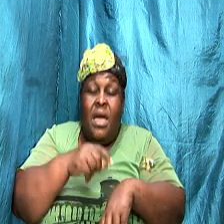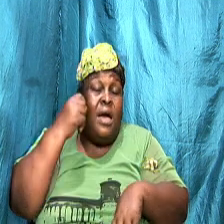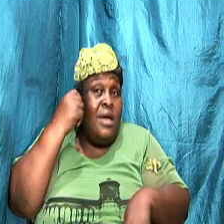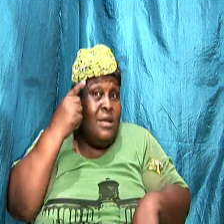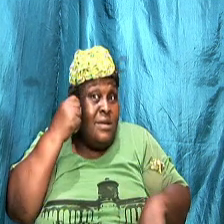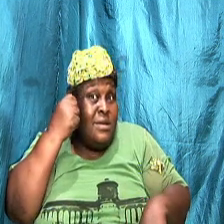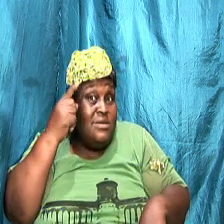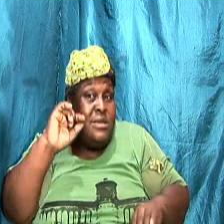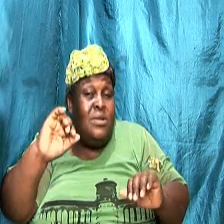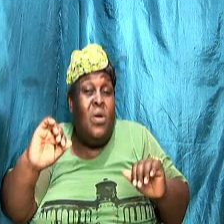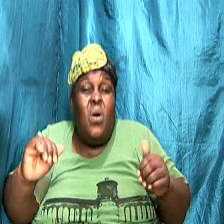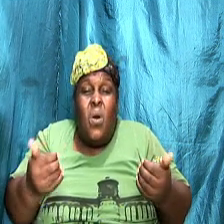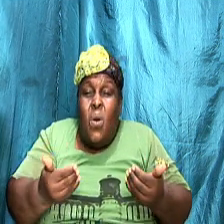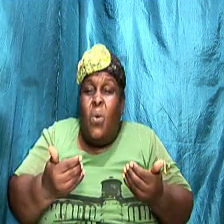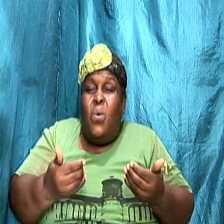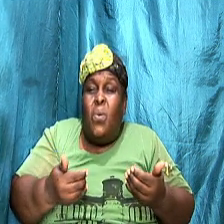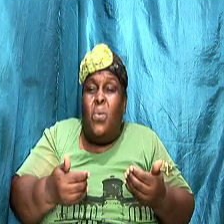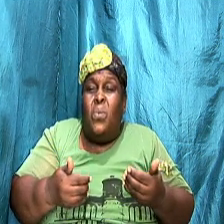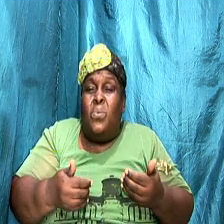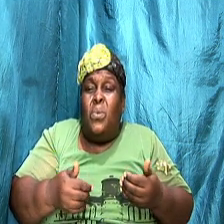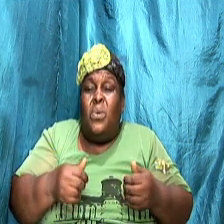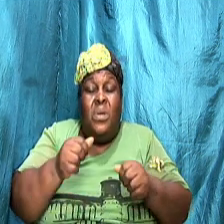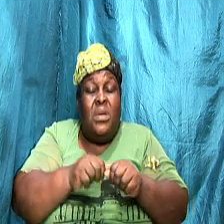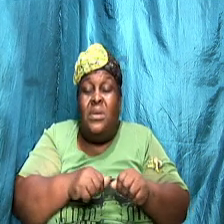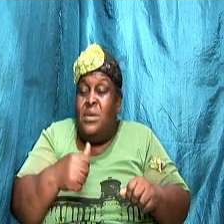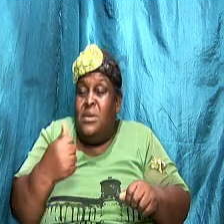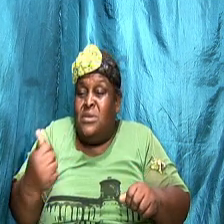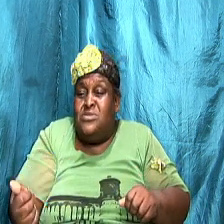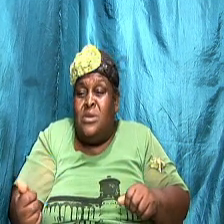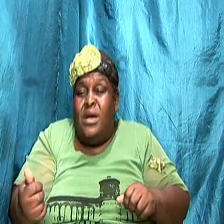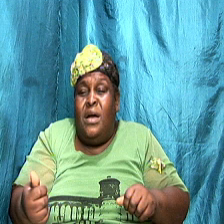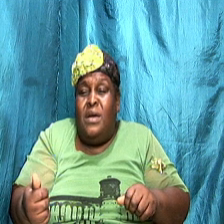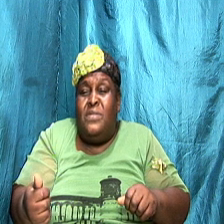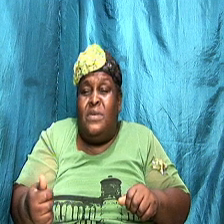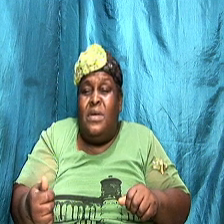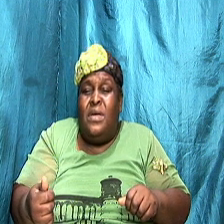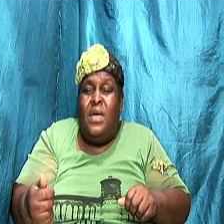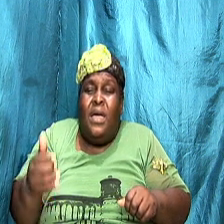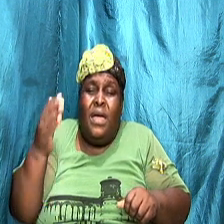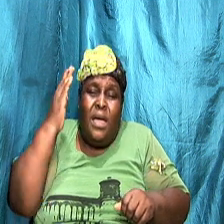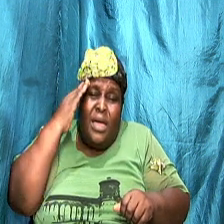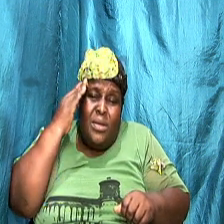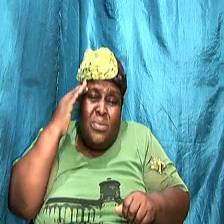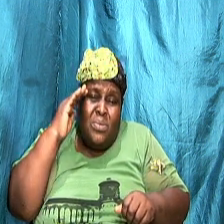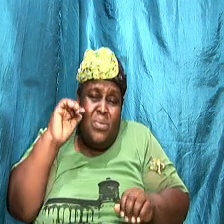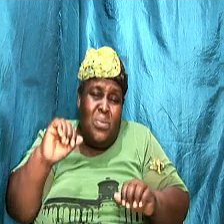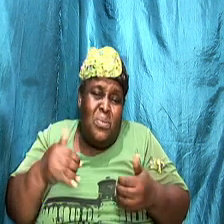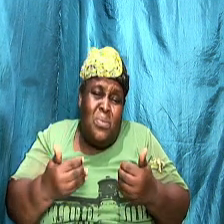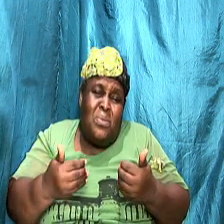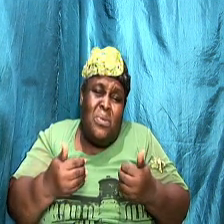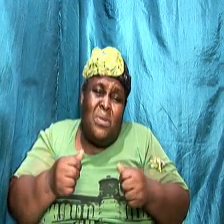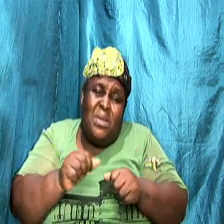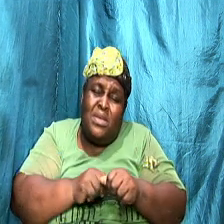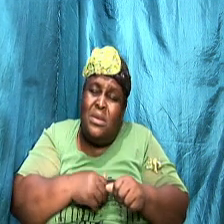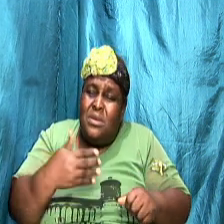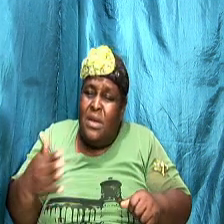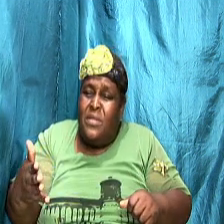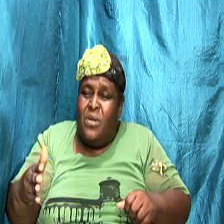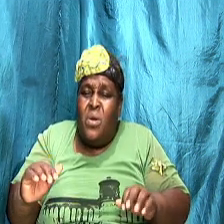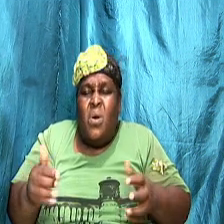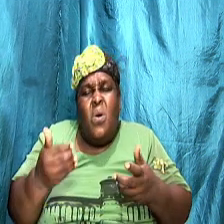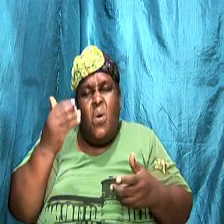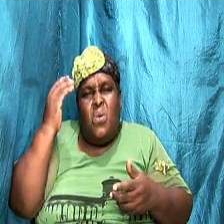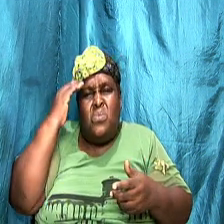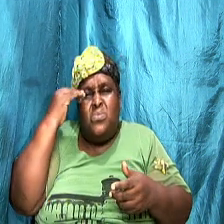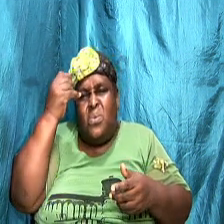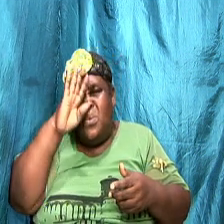disenchanted stage cause this how is it that we know that God will provide because there came a time